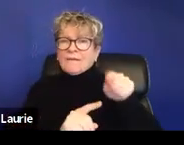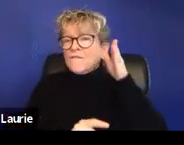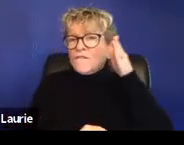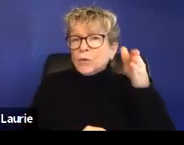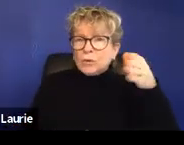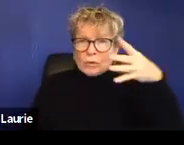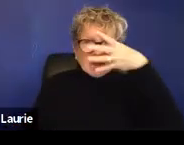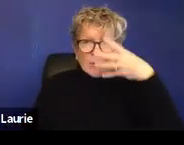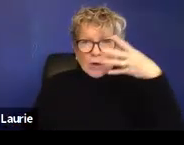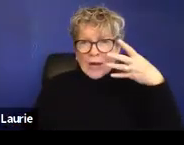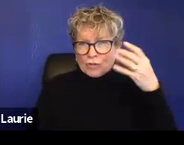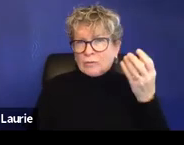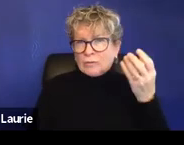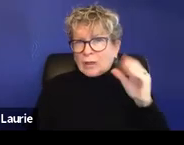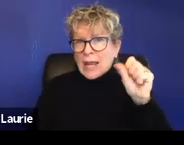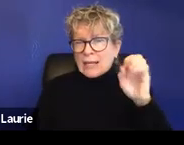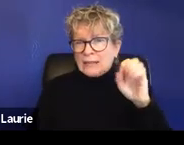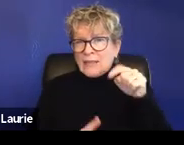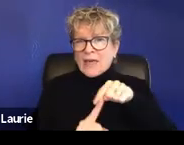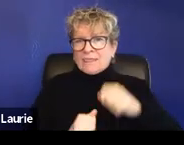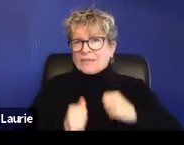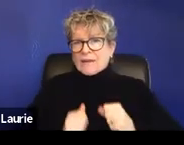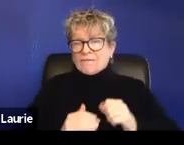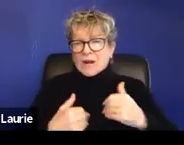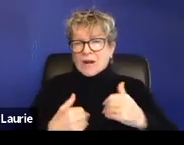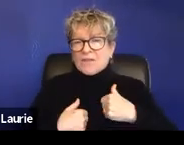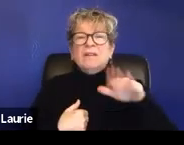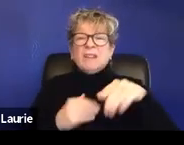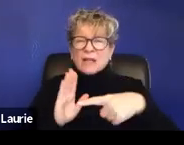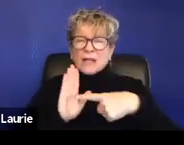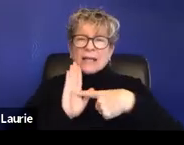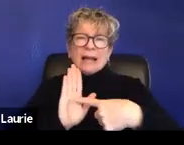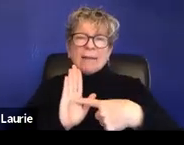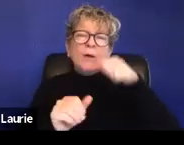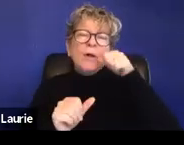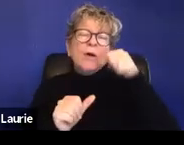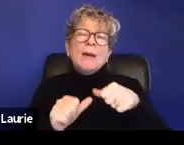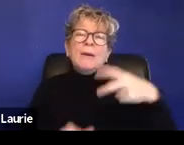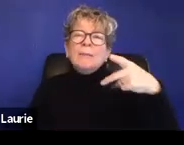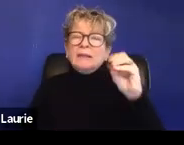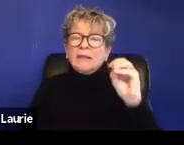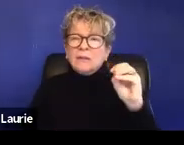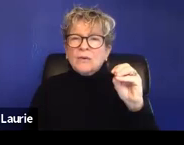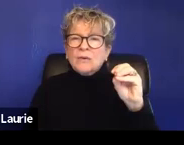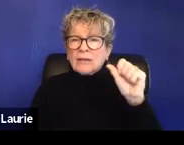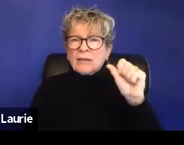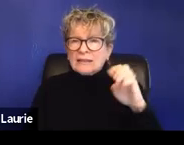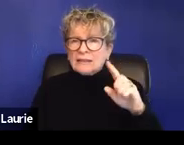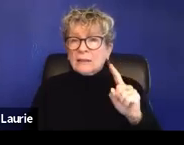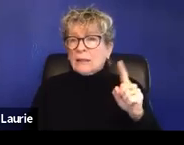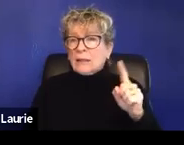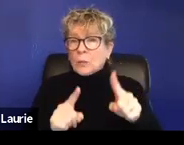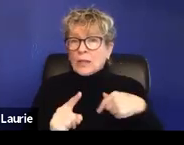example of a protection order case that, uh, we assisted a survivor on